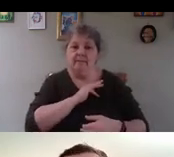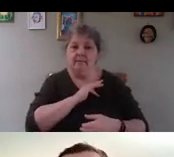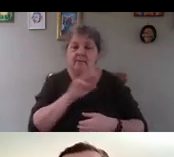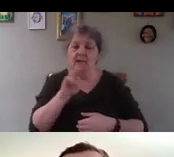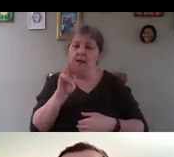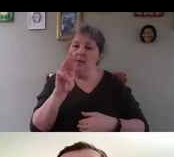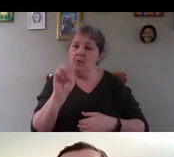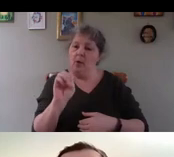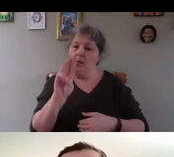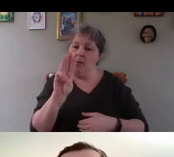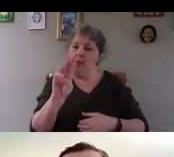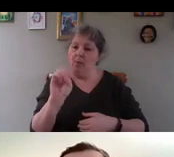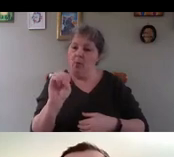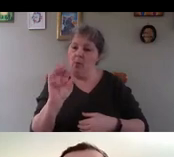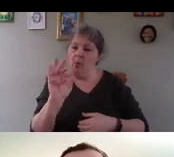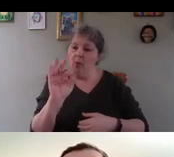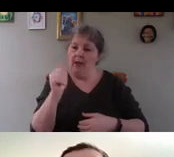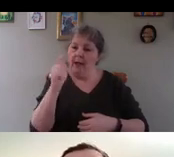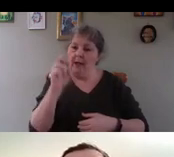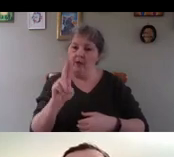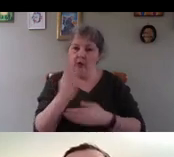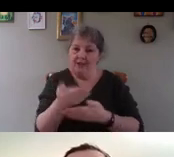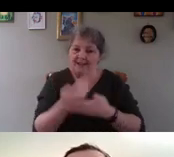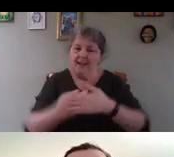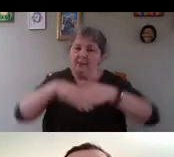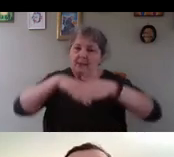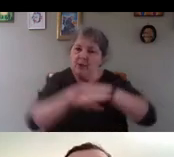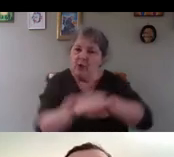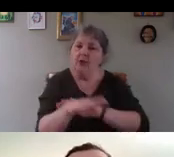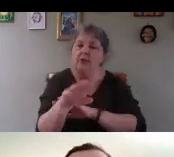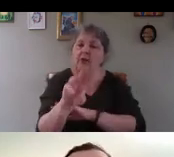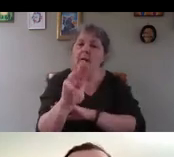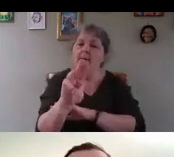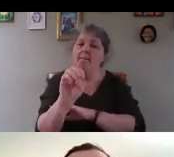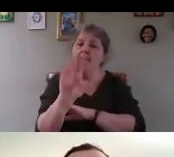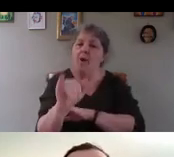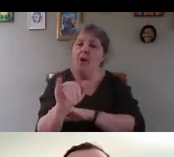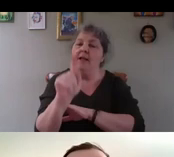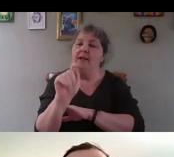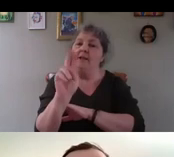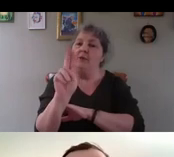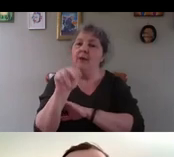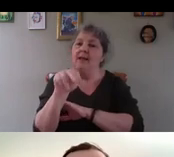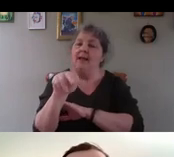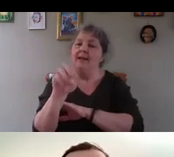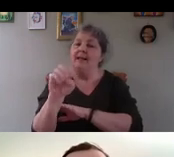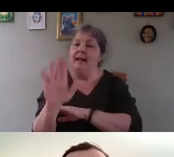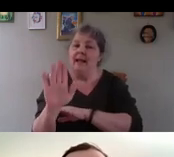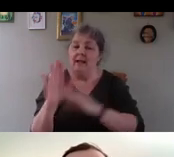polytunnel, just to remind you that when you have a polytunnel,